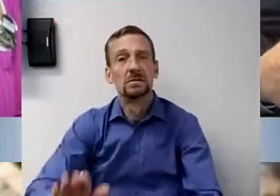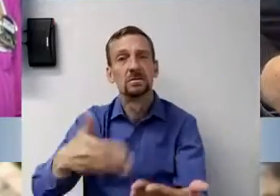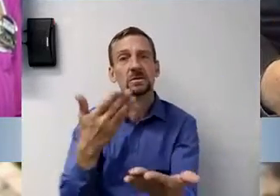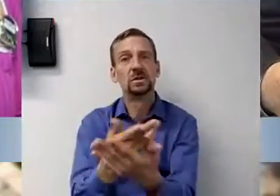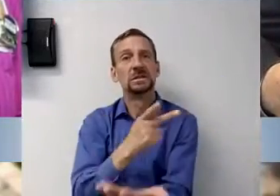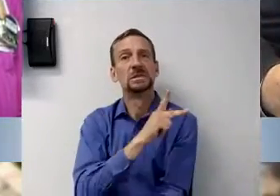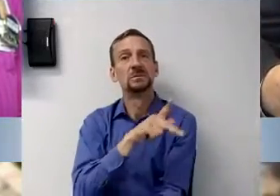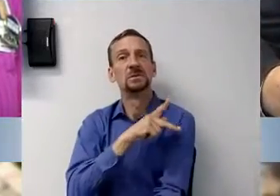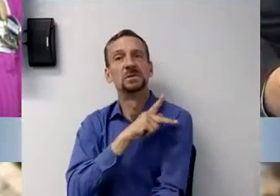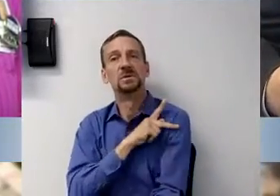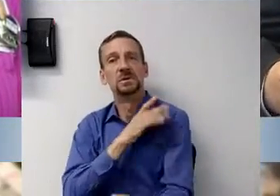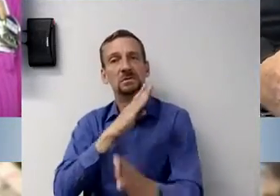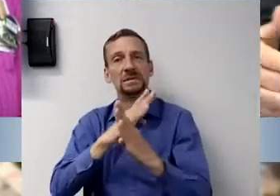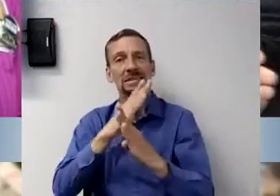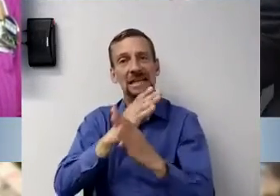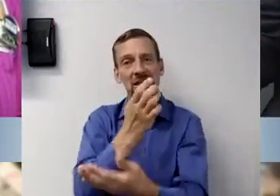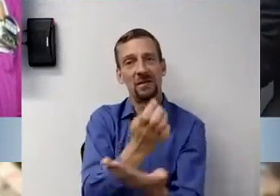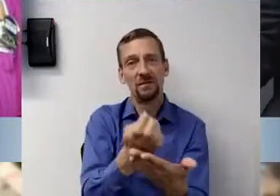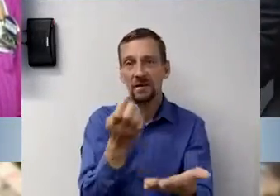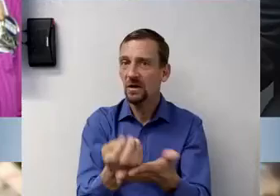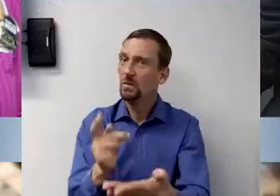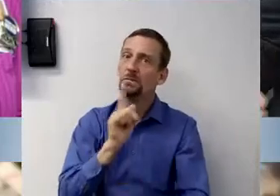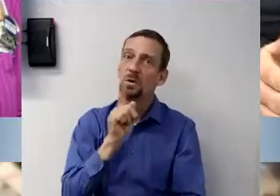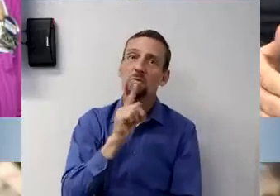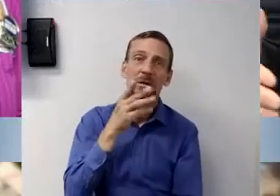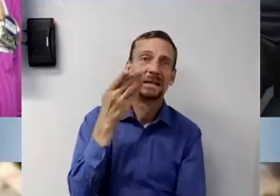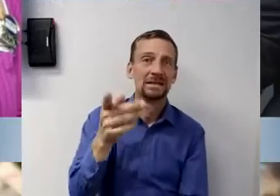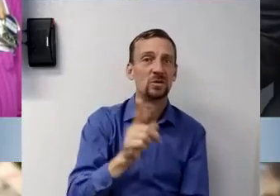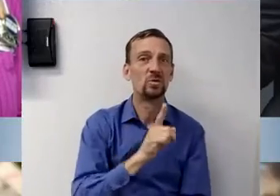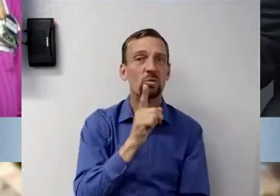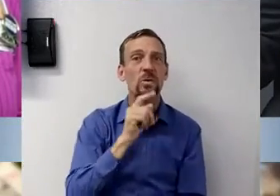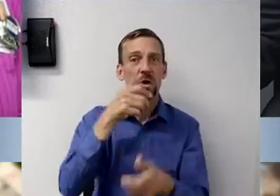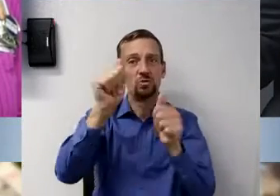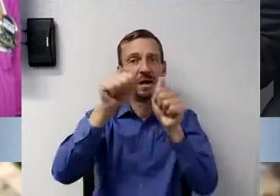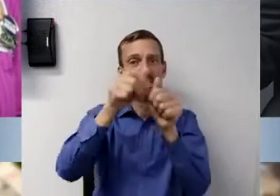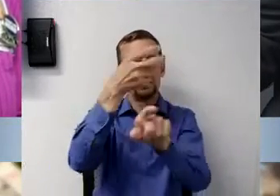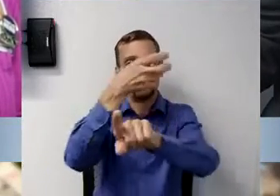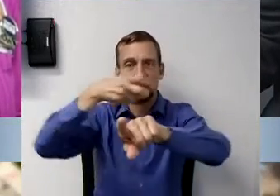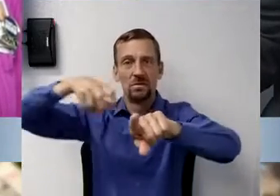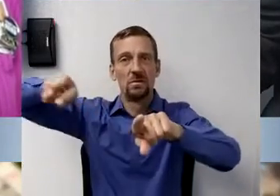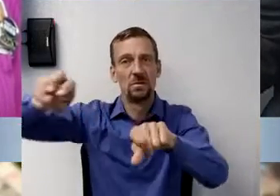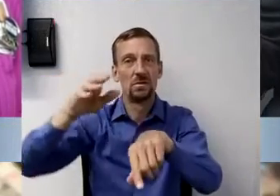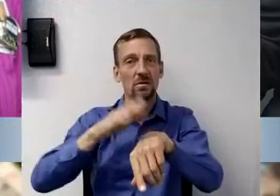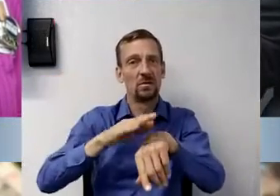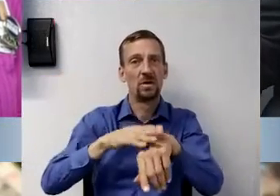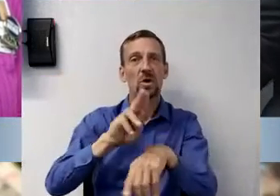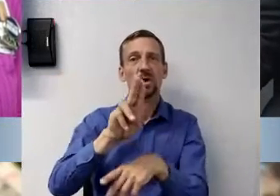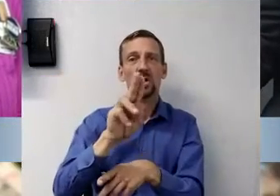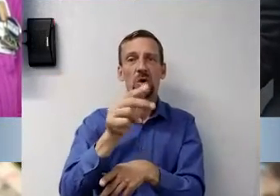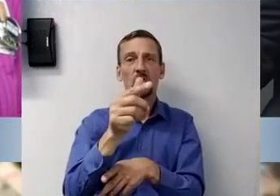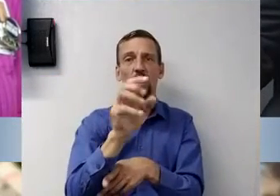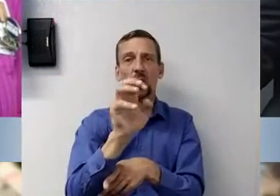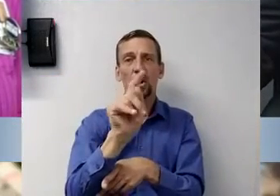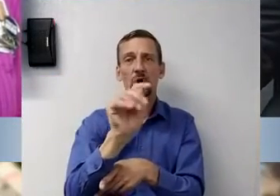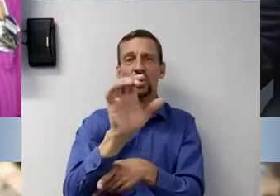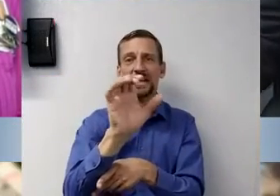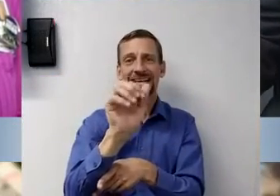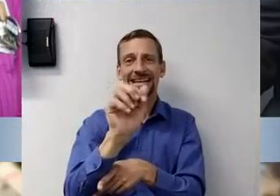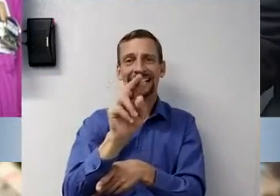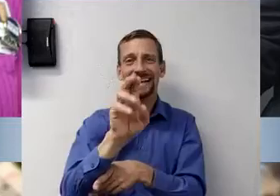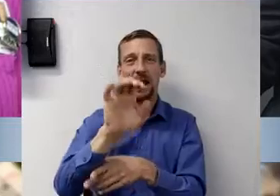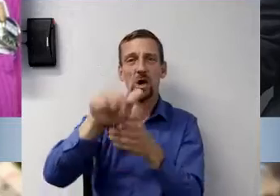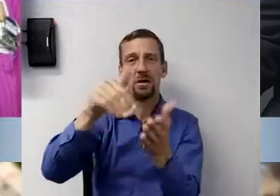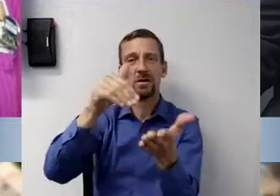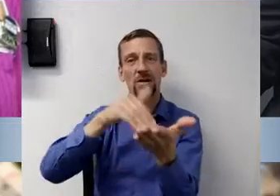protective equipment. Um, so looking to transition that over to our urgent care center on Court Street, but we're still a ways away